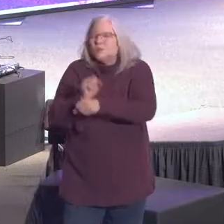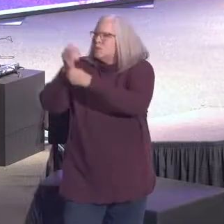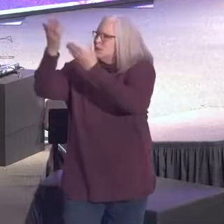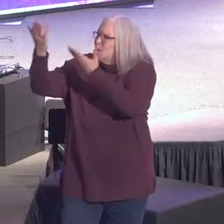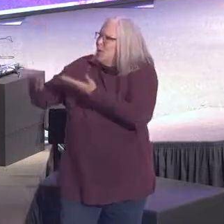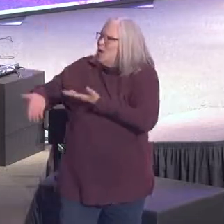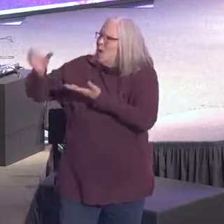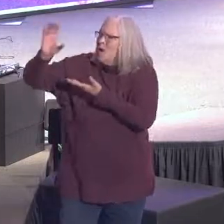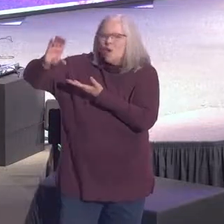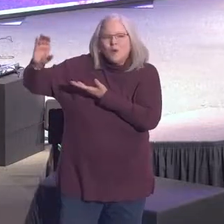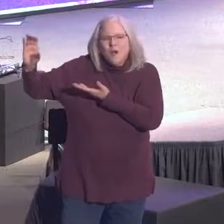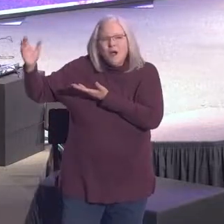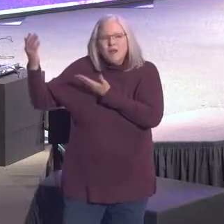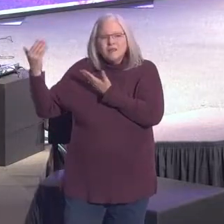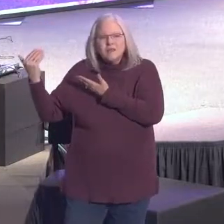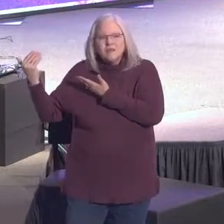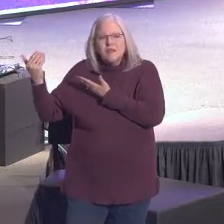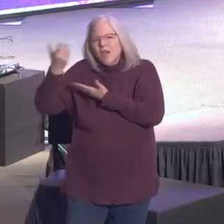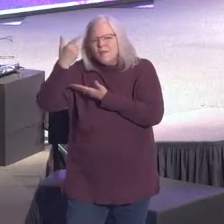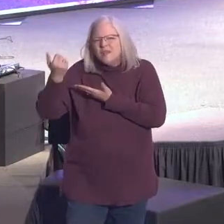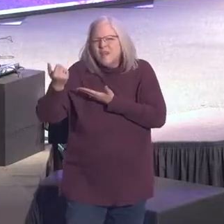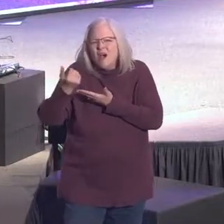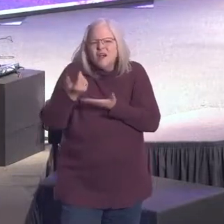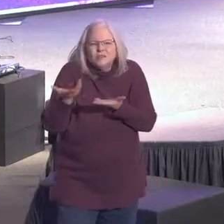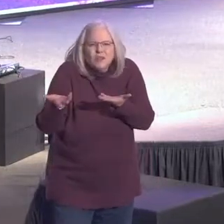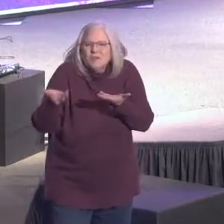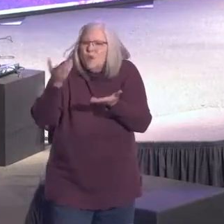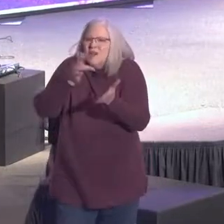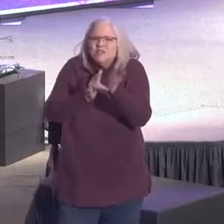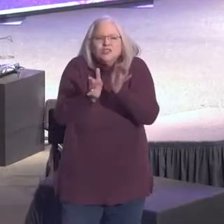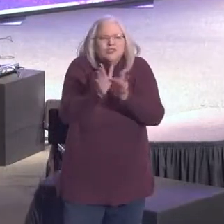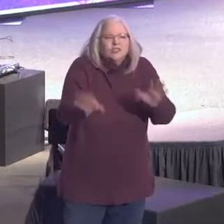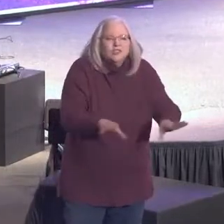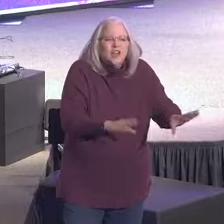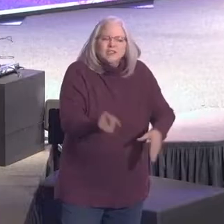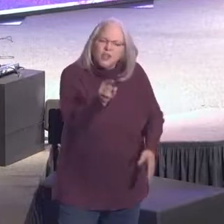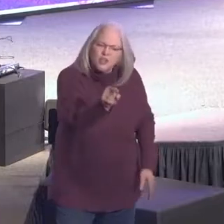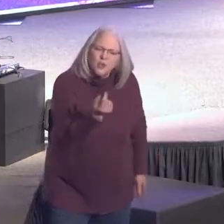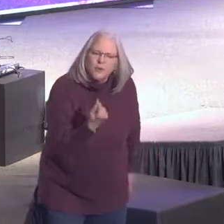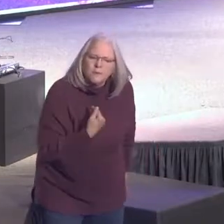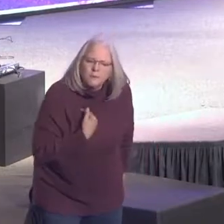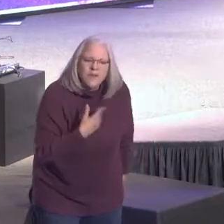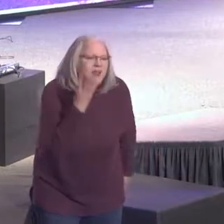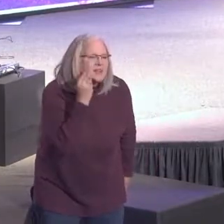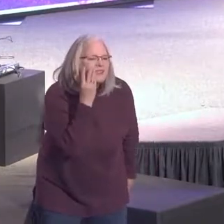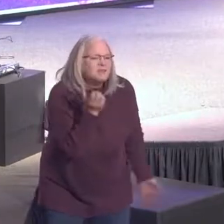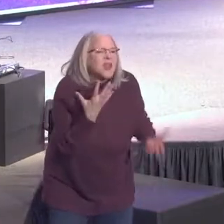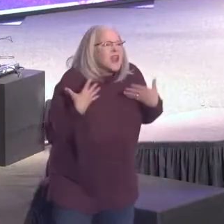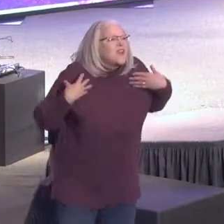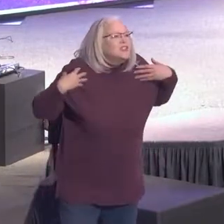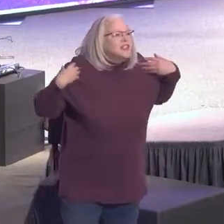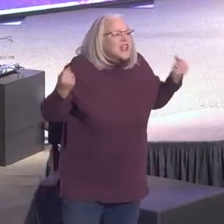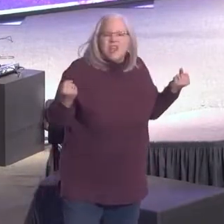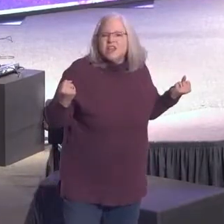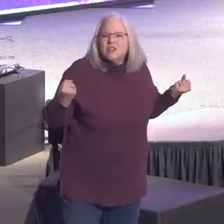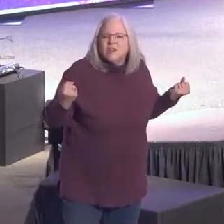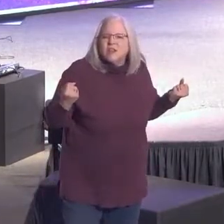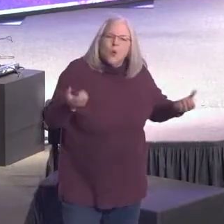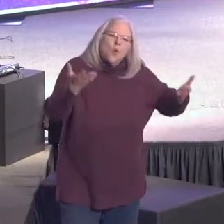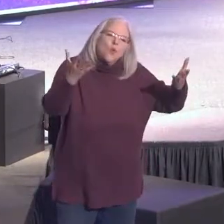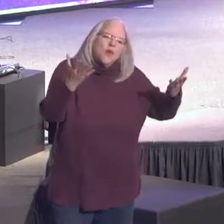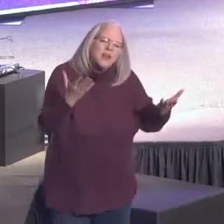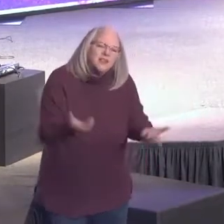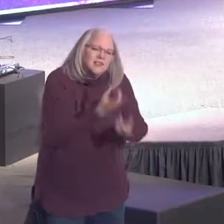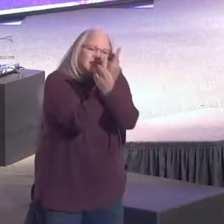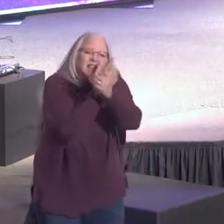cross. And because of what he has done, you and I experience healing. We experience